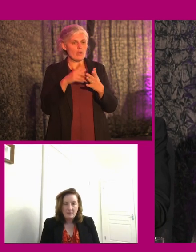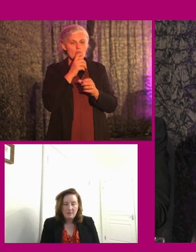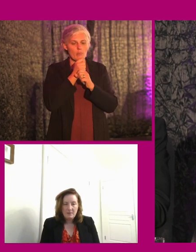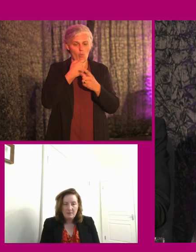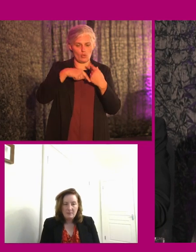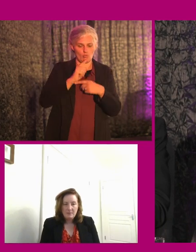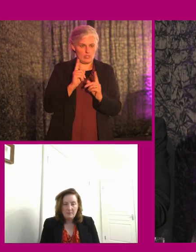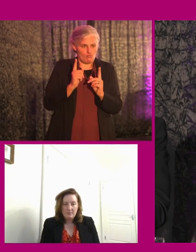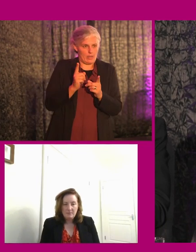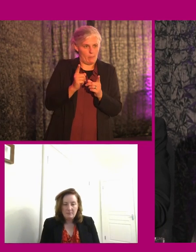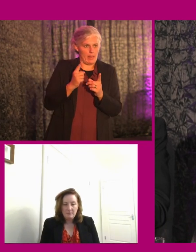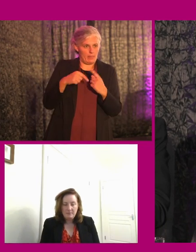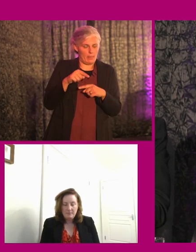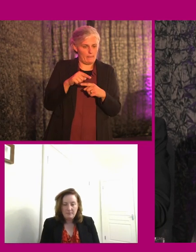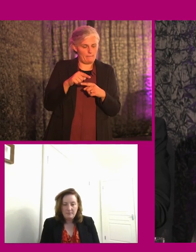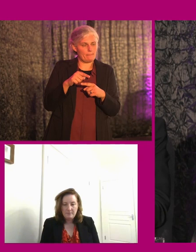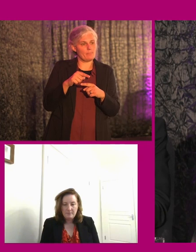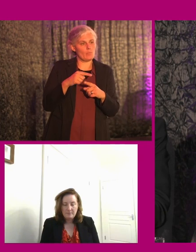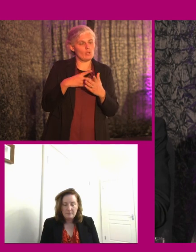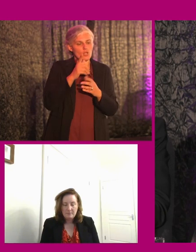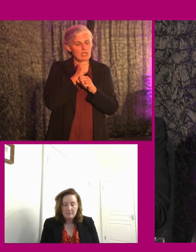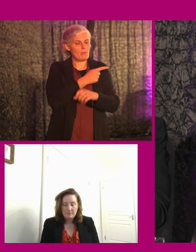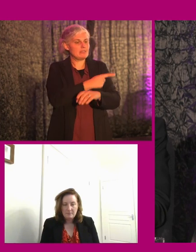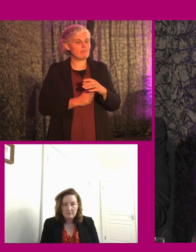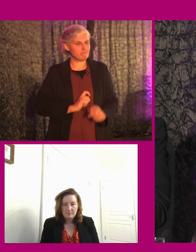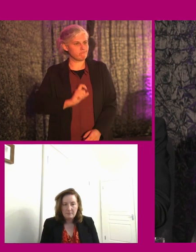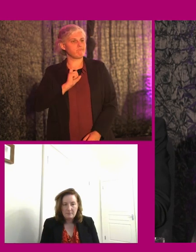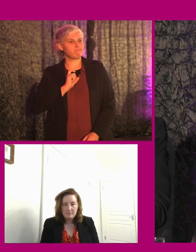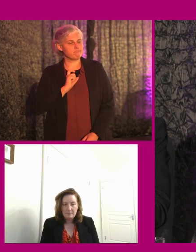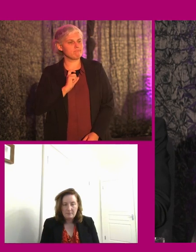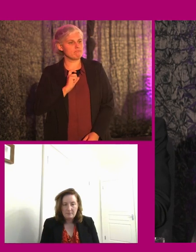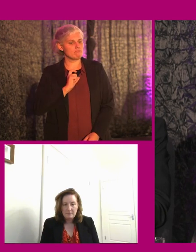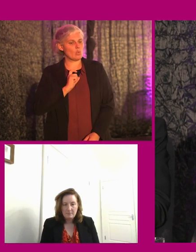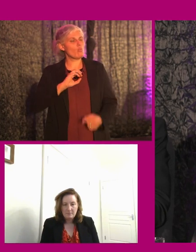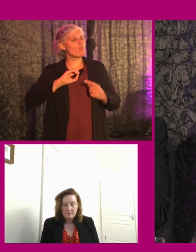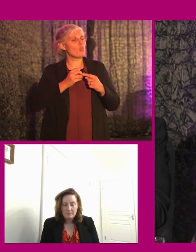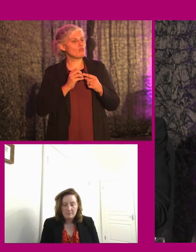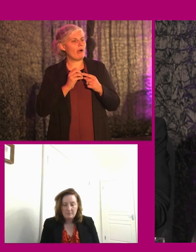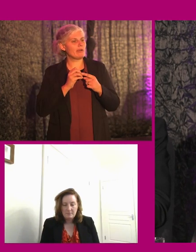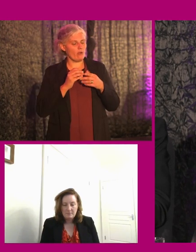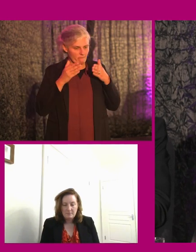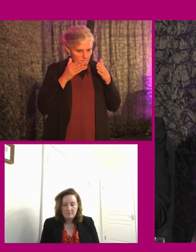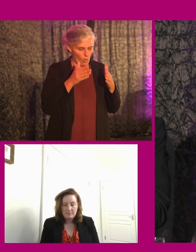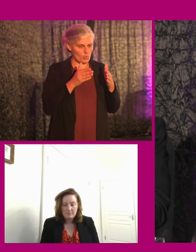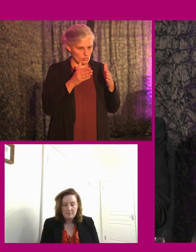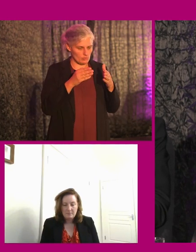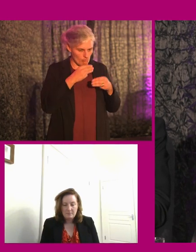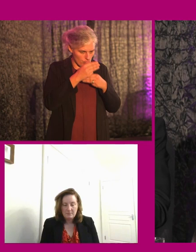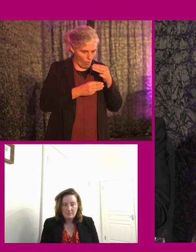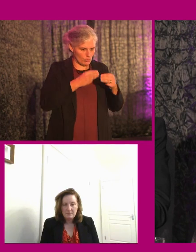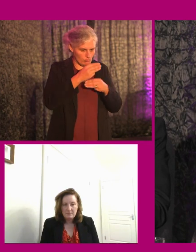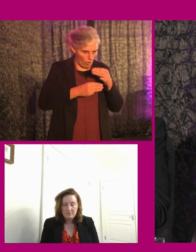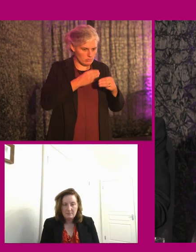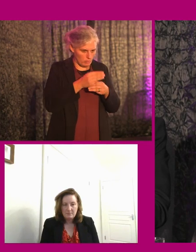we're recommending in terms of disability confidence is moving away from a focus on processes and